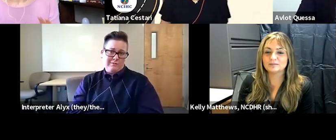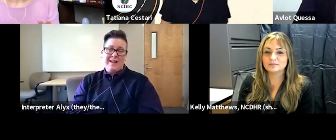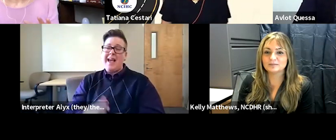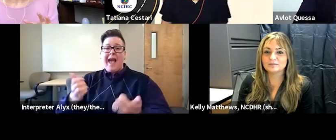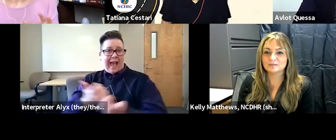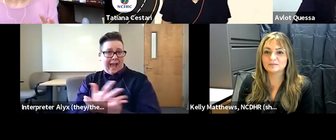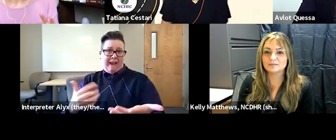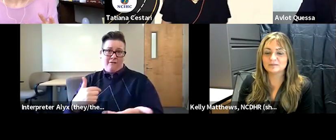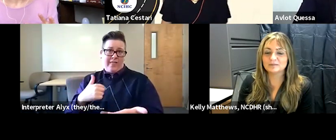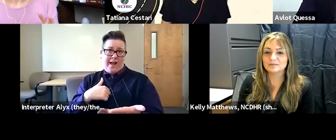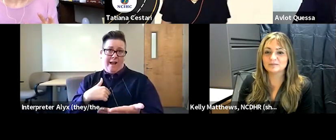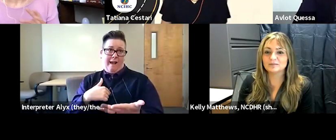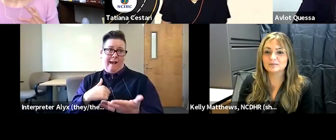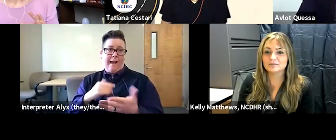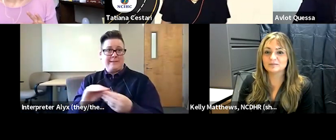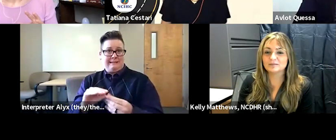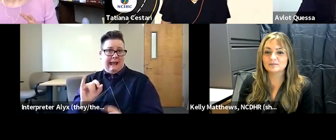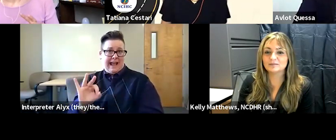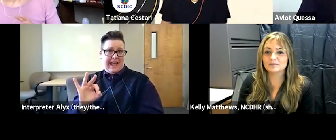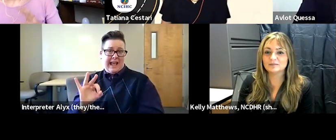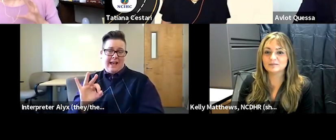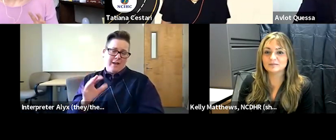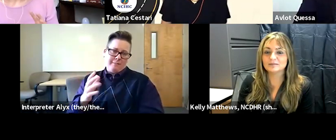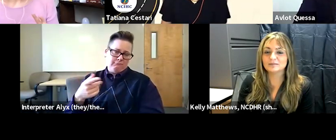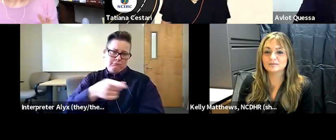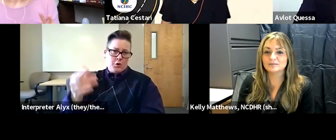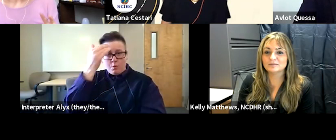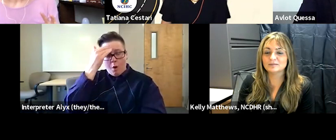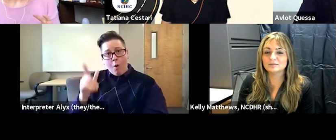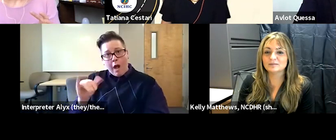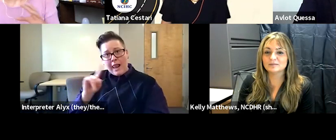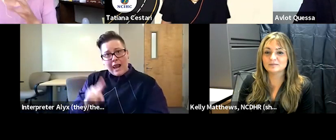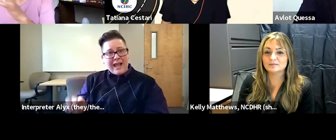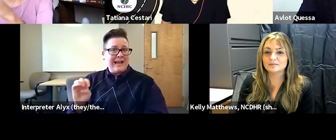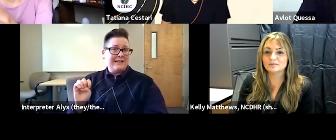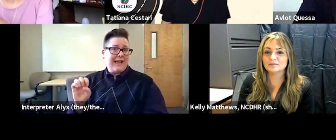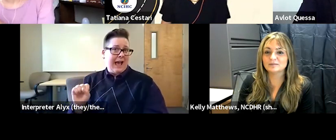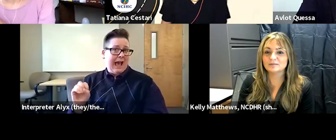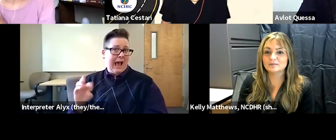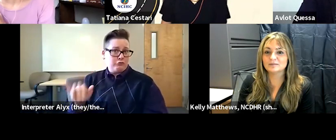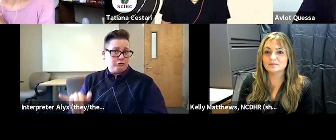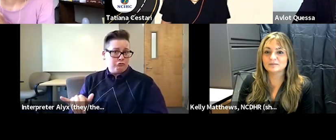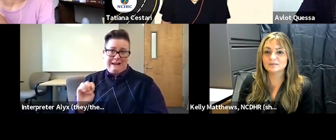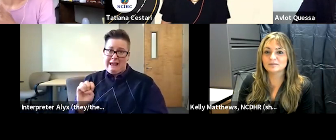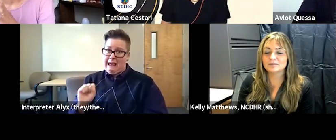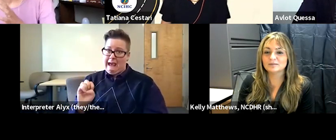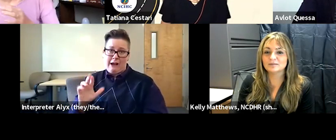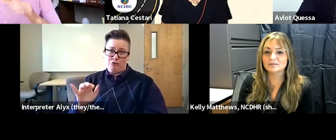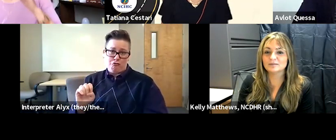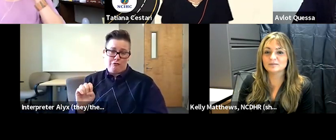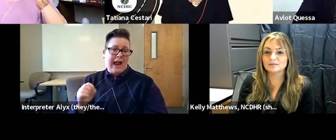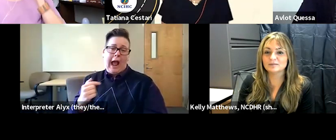i'm saying um if anyone out there knows liz essery i'm just saying what she would say